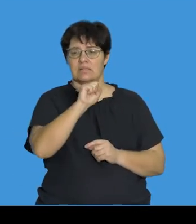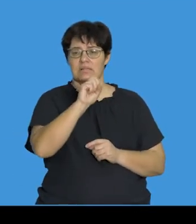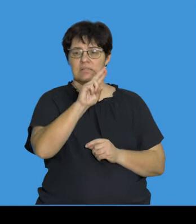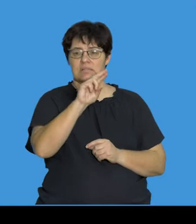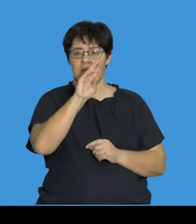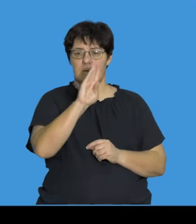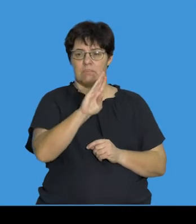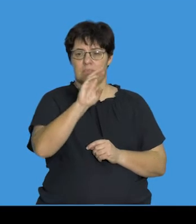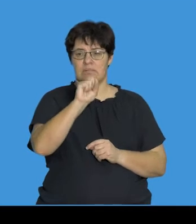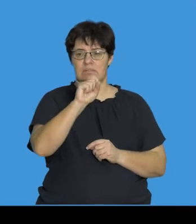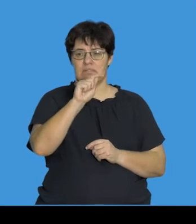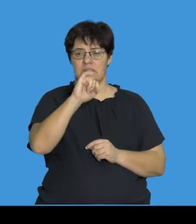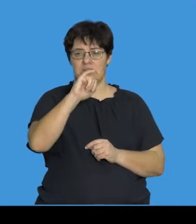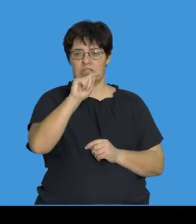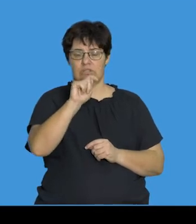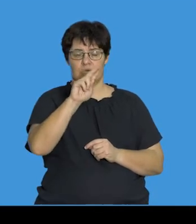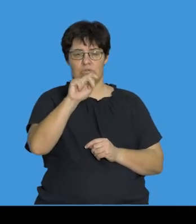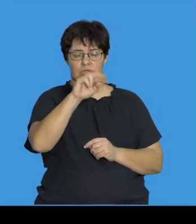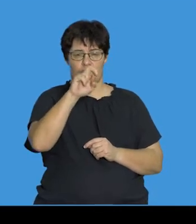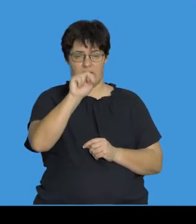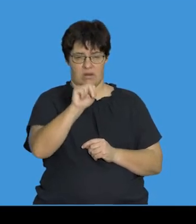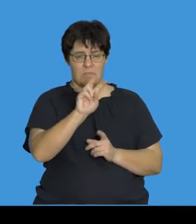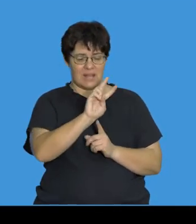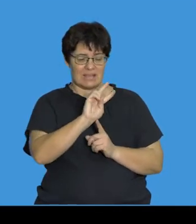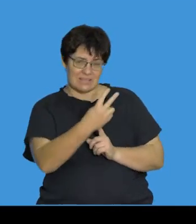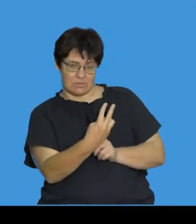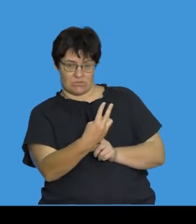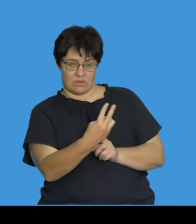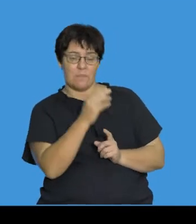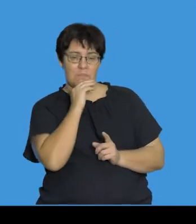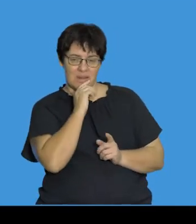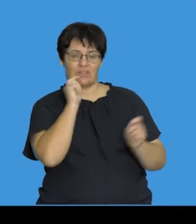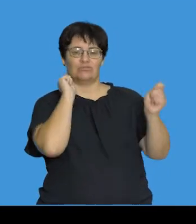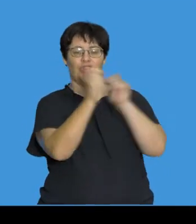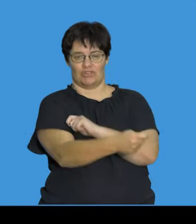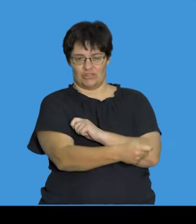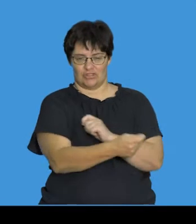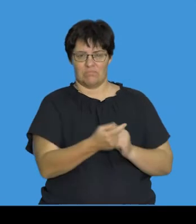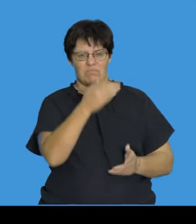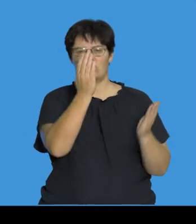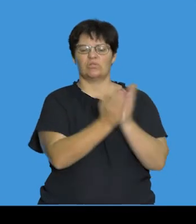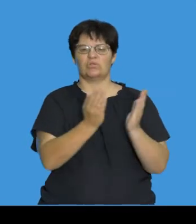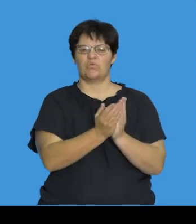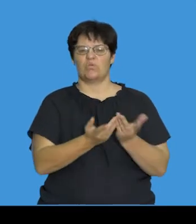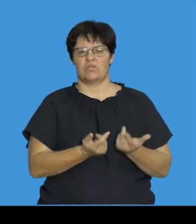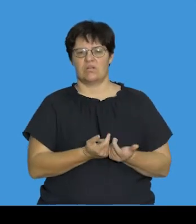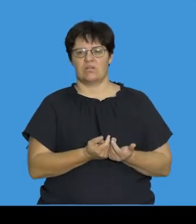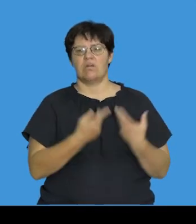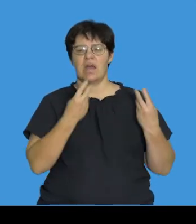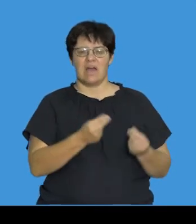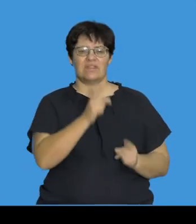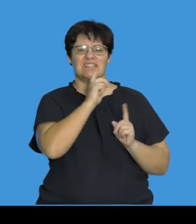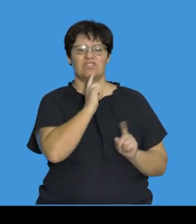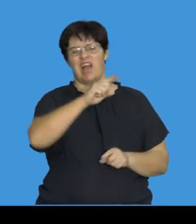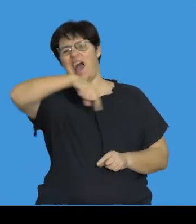substitution. And so guys, the word substitution refers to a change. So think of when you're at school and you've